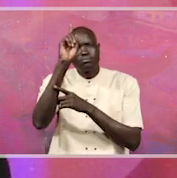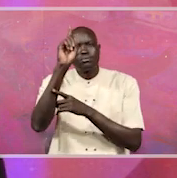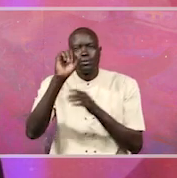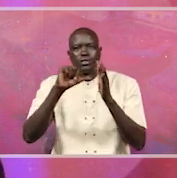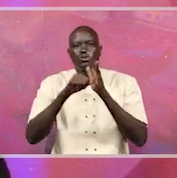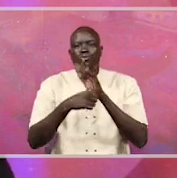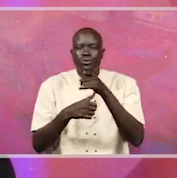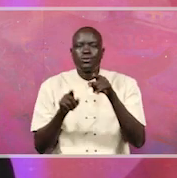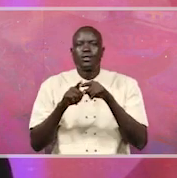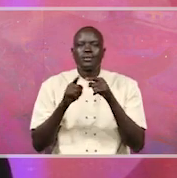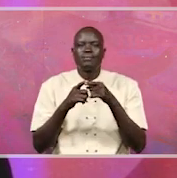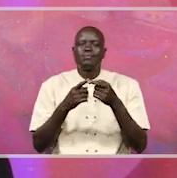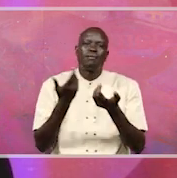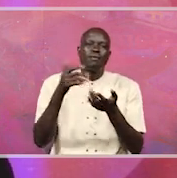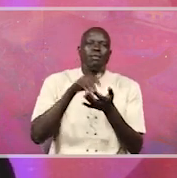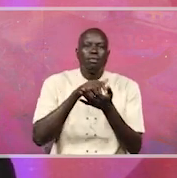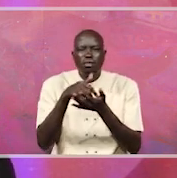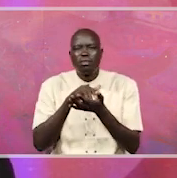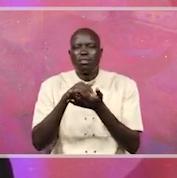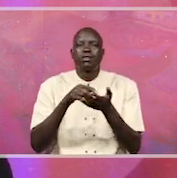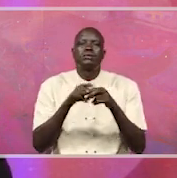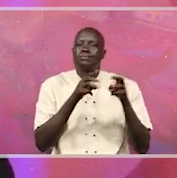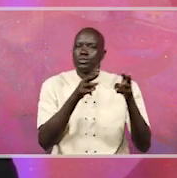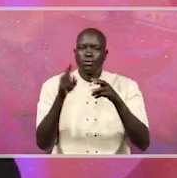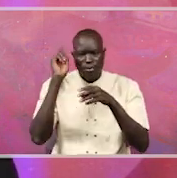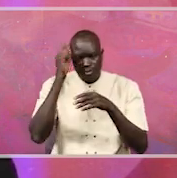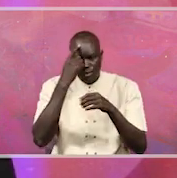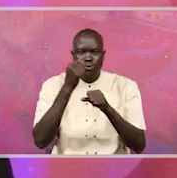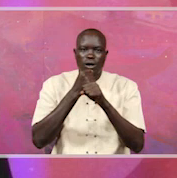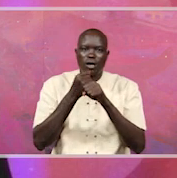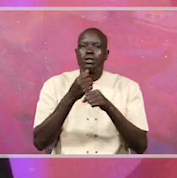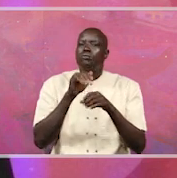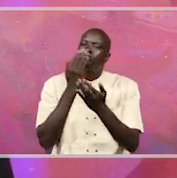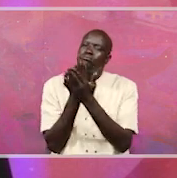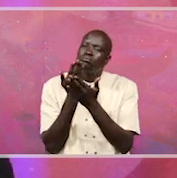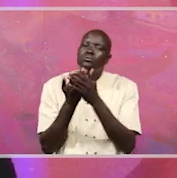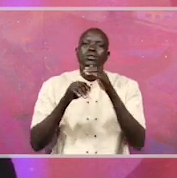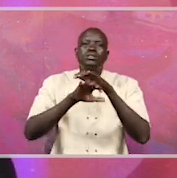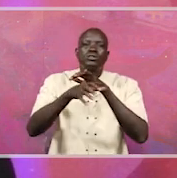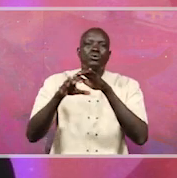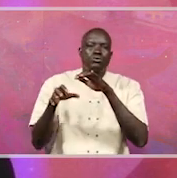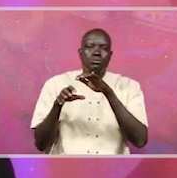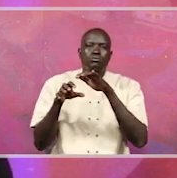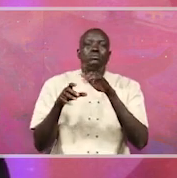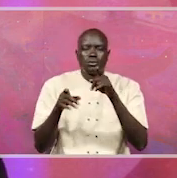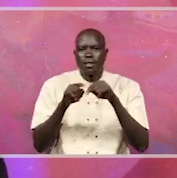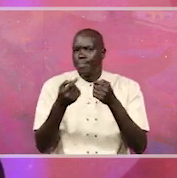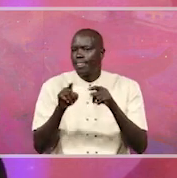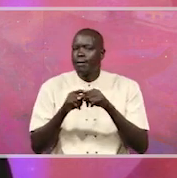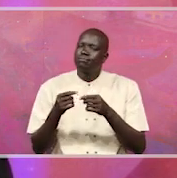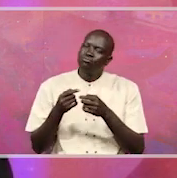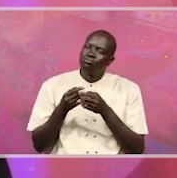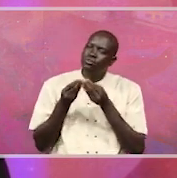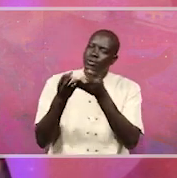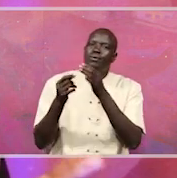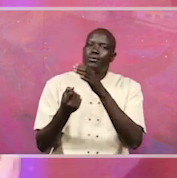concerning inefficiency within the system. The call for decentralization as well. And he was addressing it to Honorable